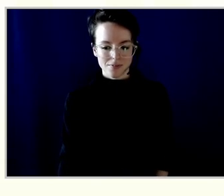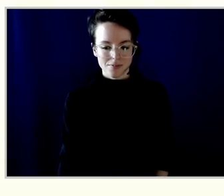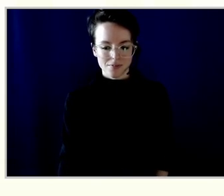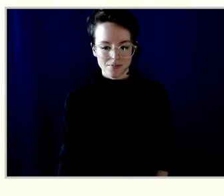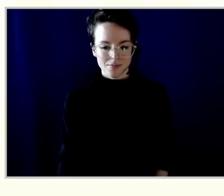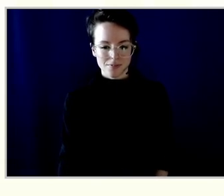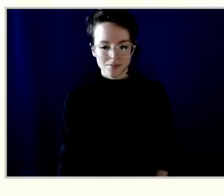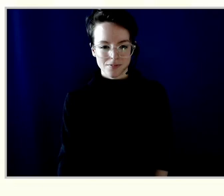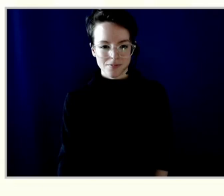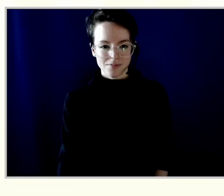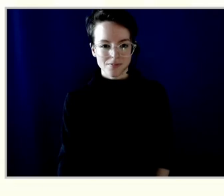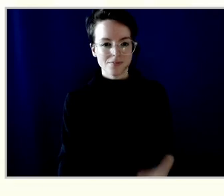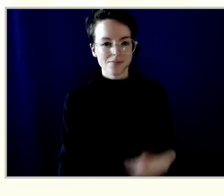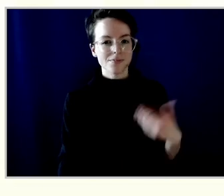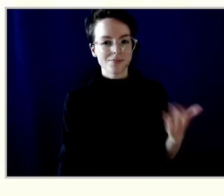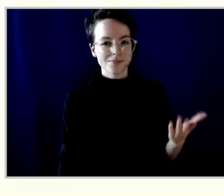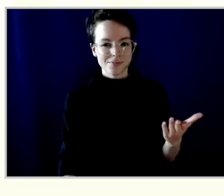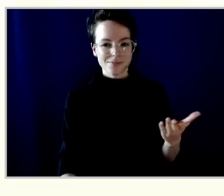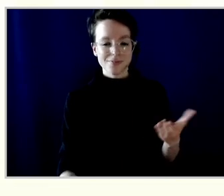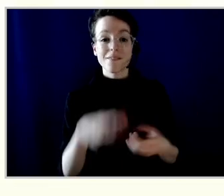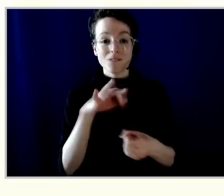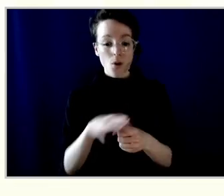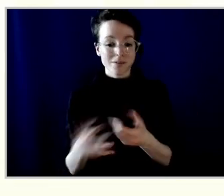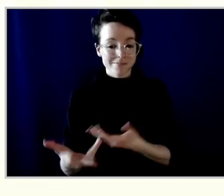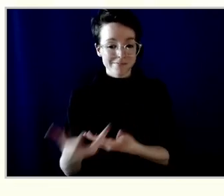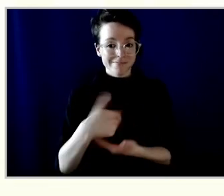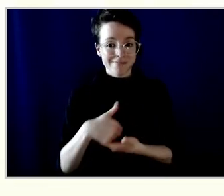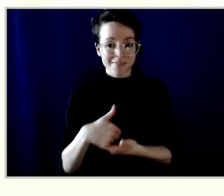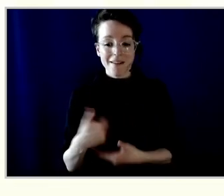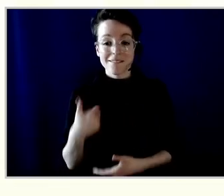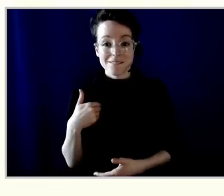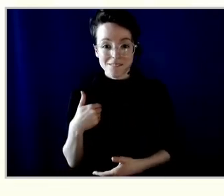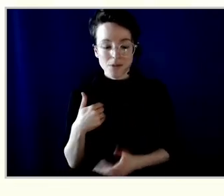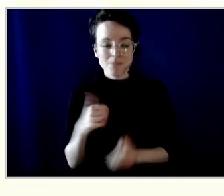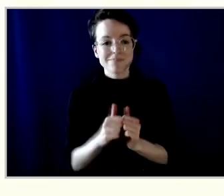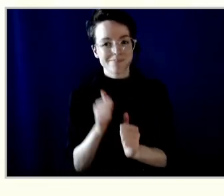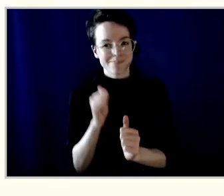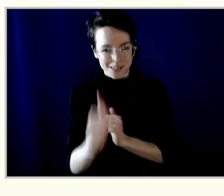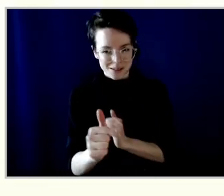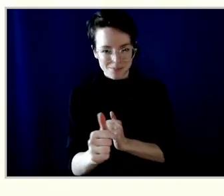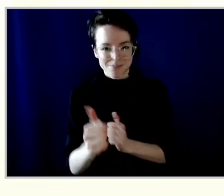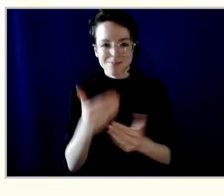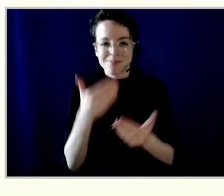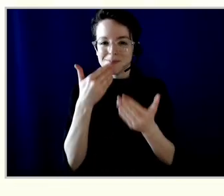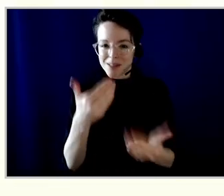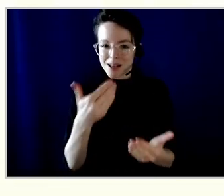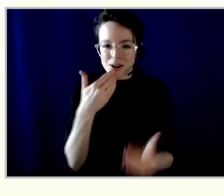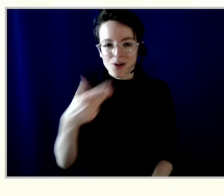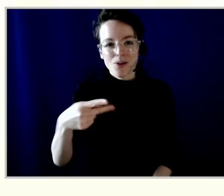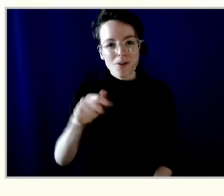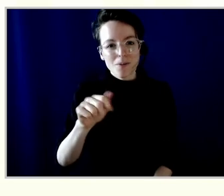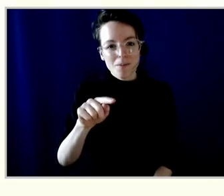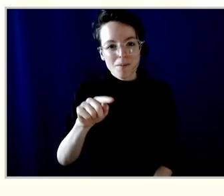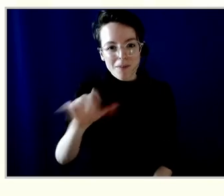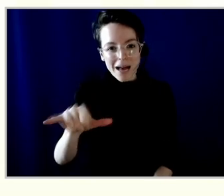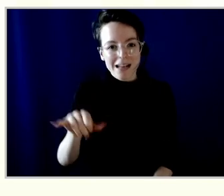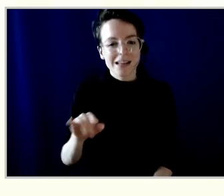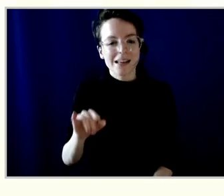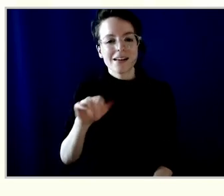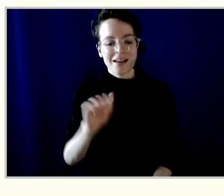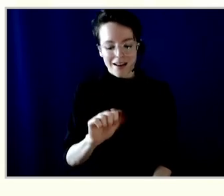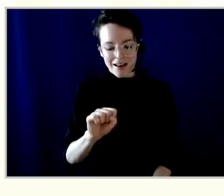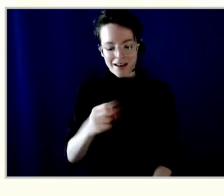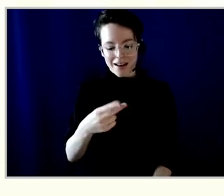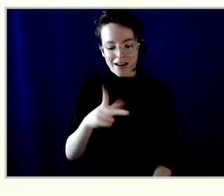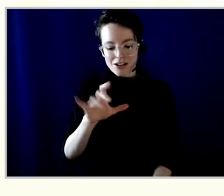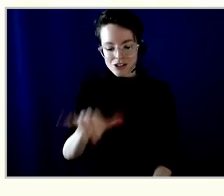The results of the votes are in and the motion is carried. Thank you, Patty, Ashley and Phil for all of your work on